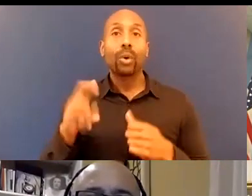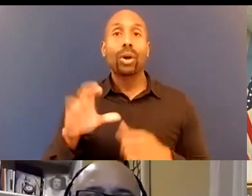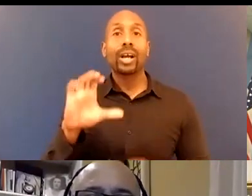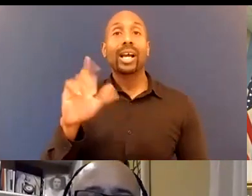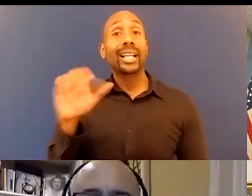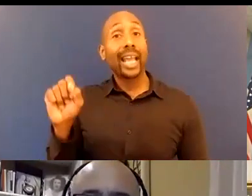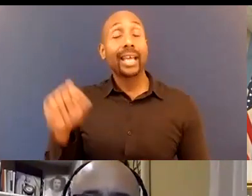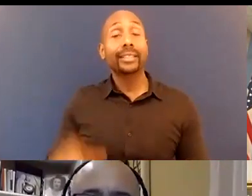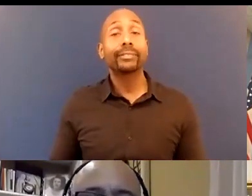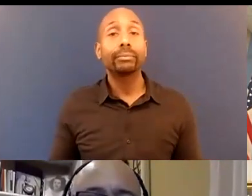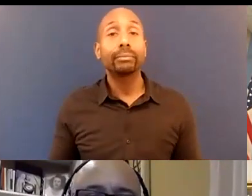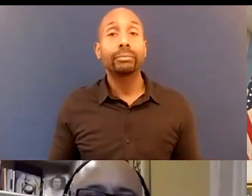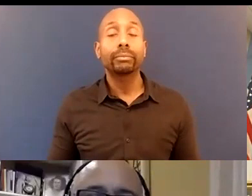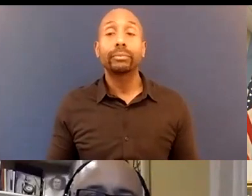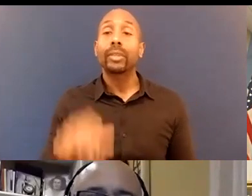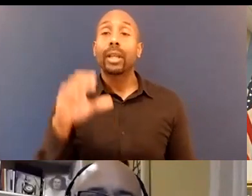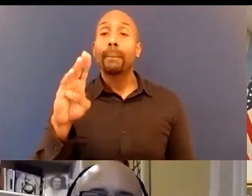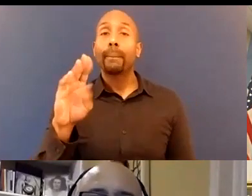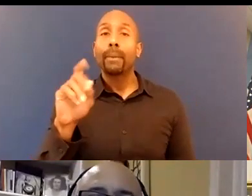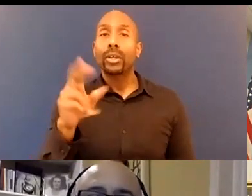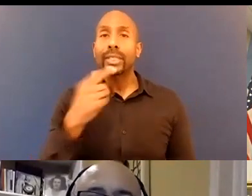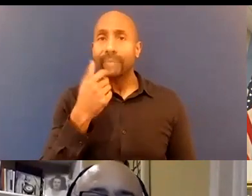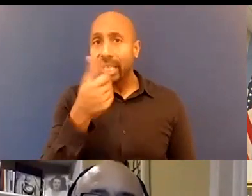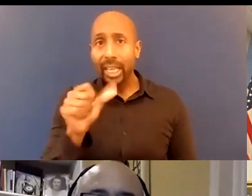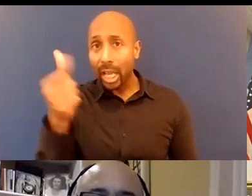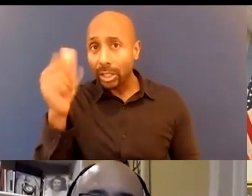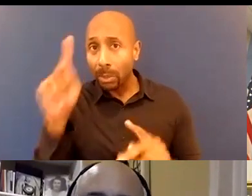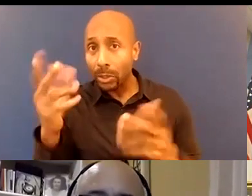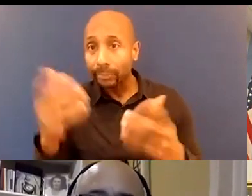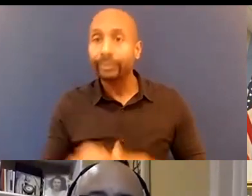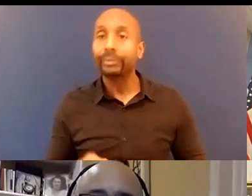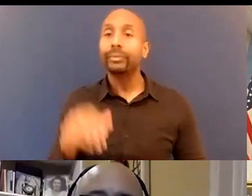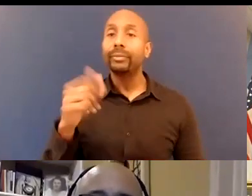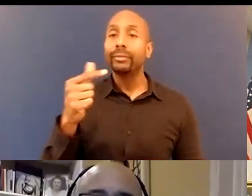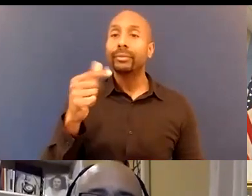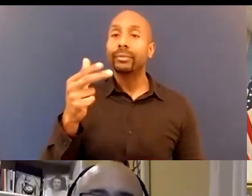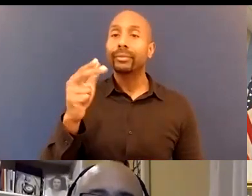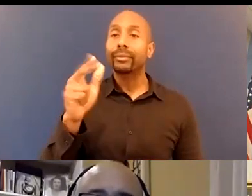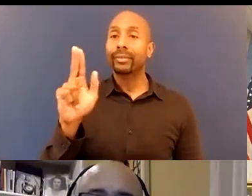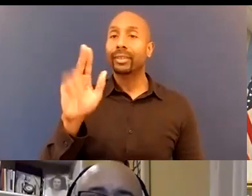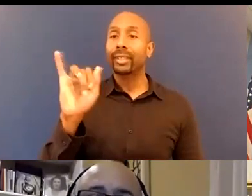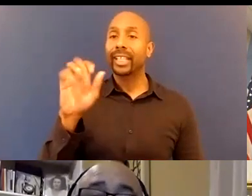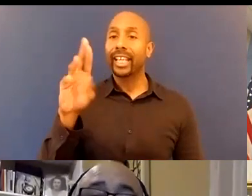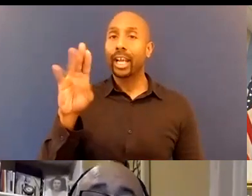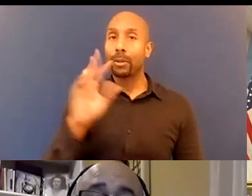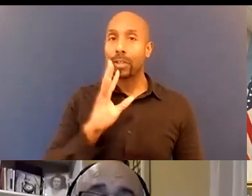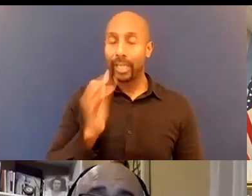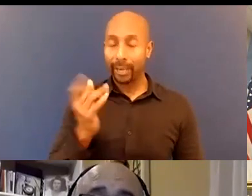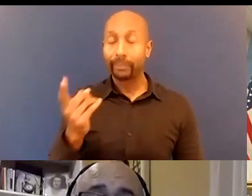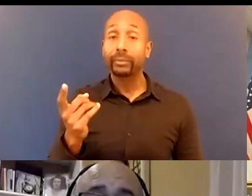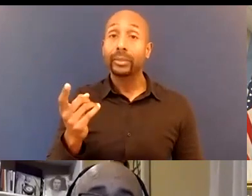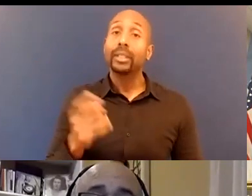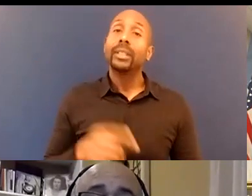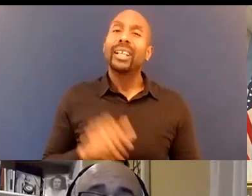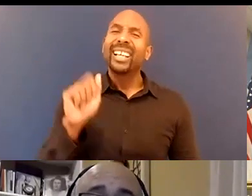Anyone else? That's its best, anti-bias training is a long-term thing.